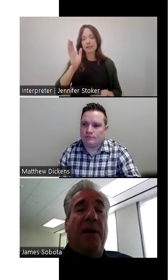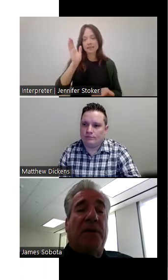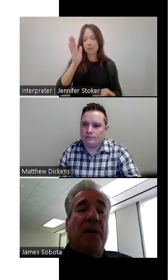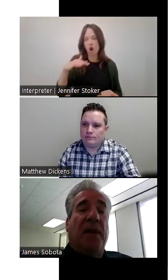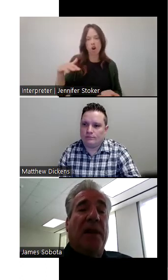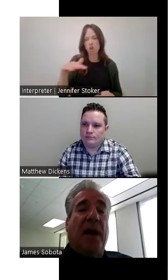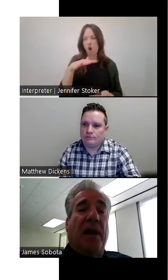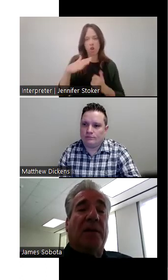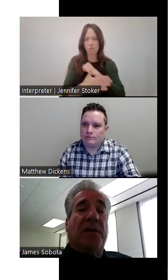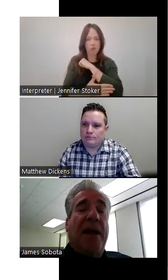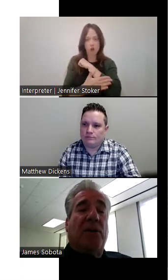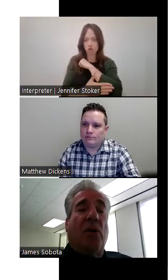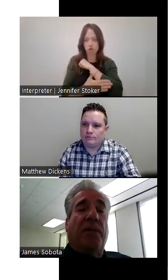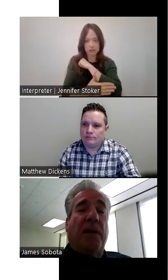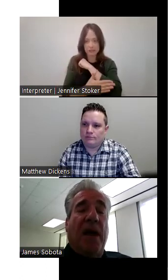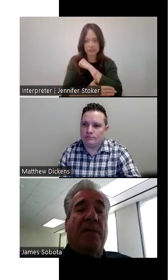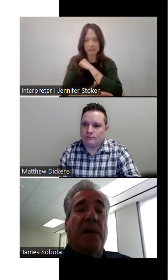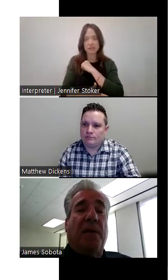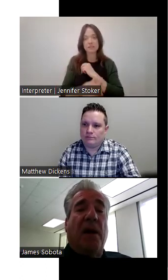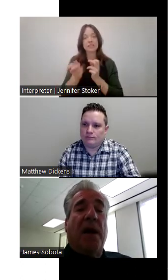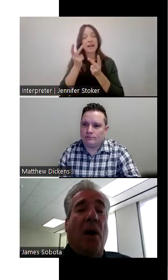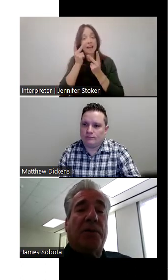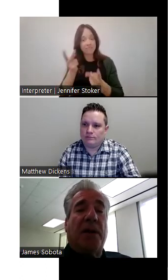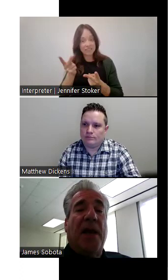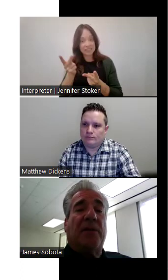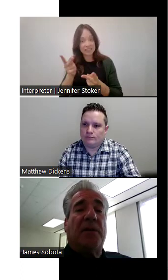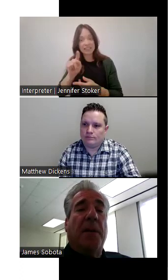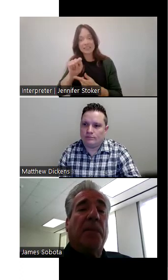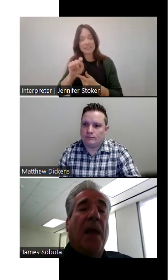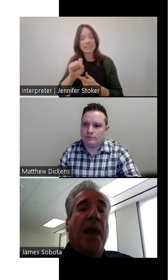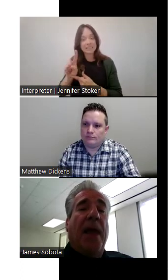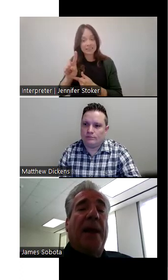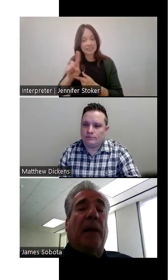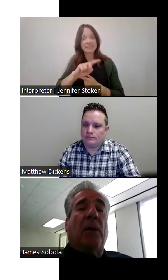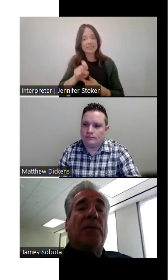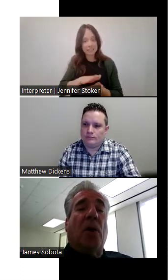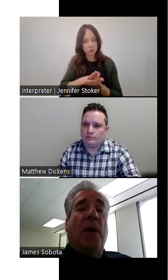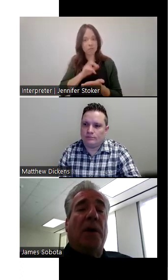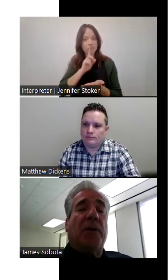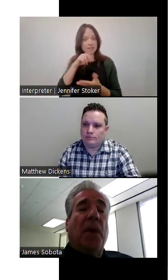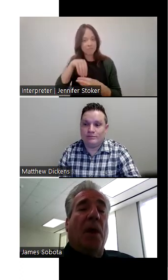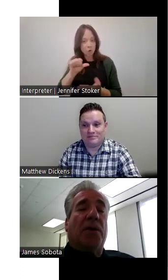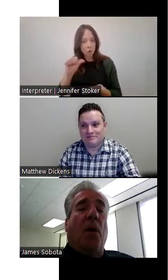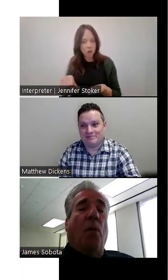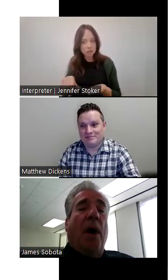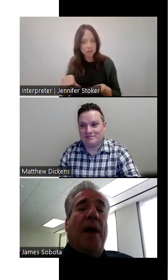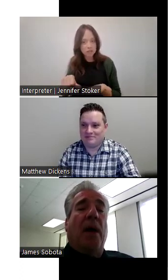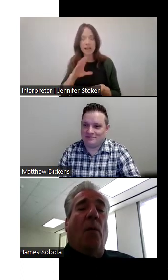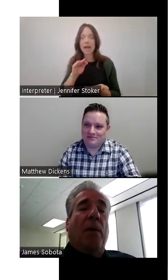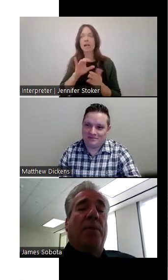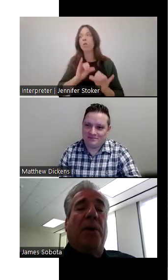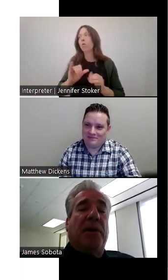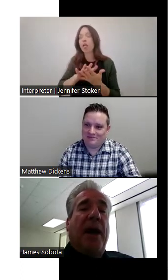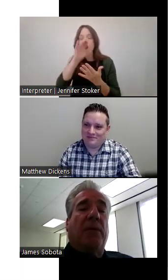I visited the, uh, state school for the deaf there in Austin, Texas, and I learned so much. So what,